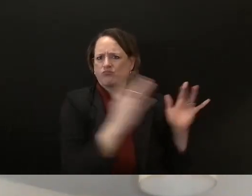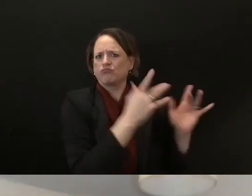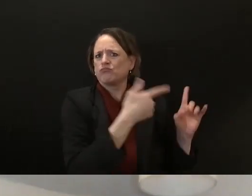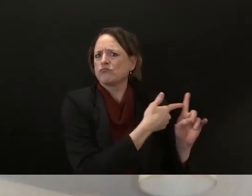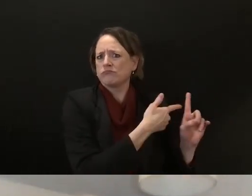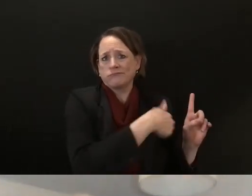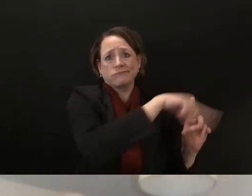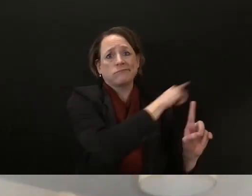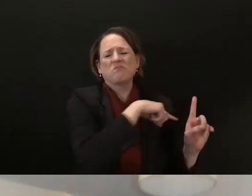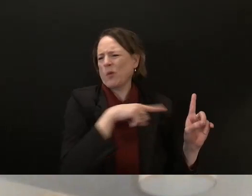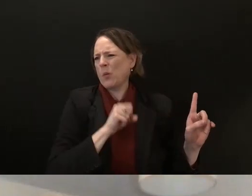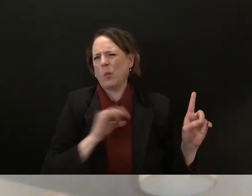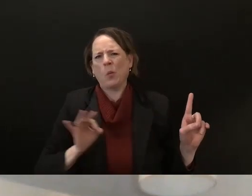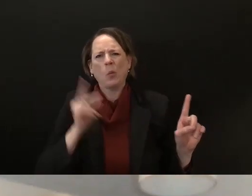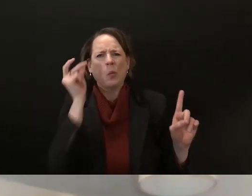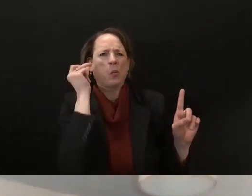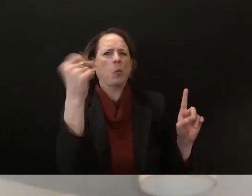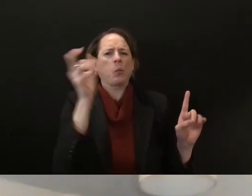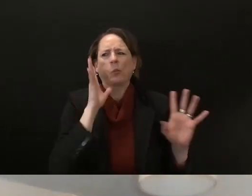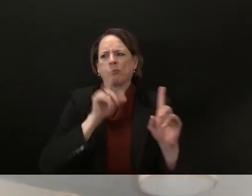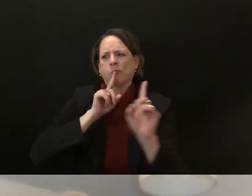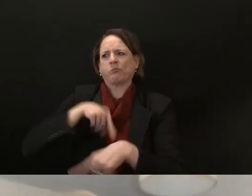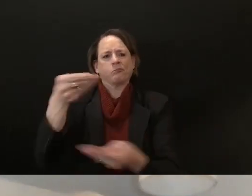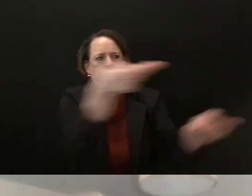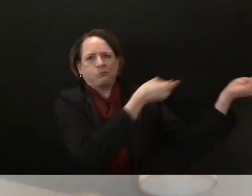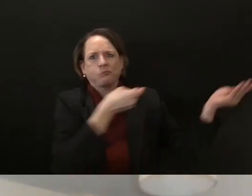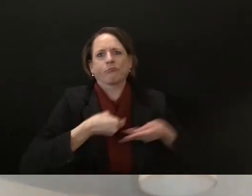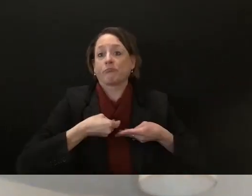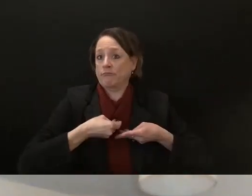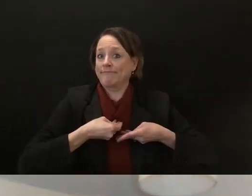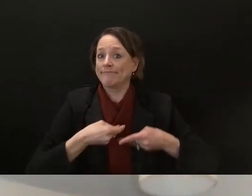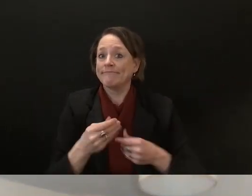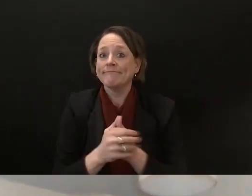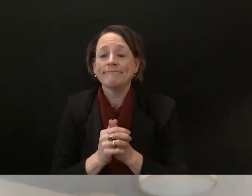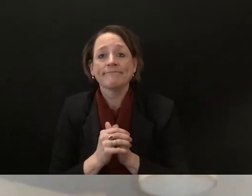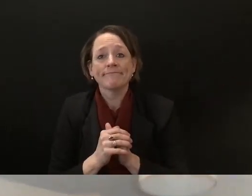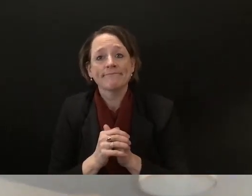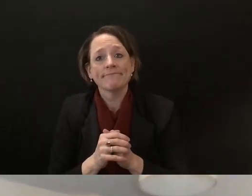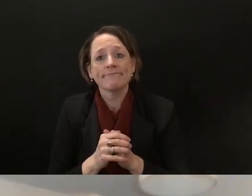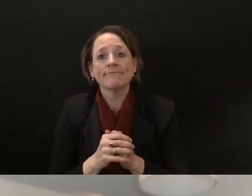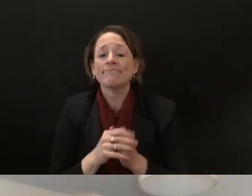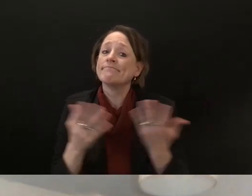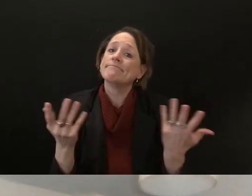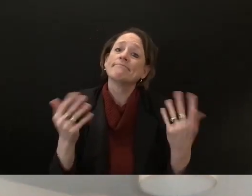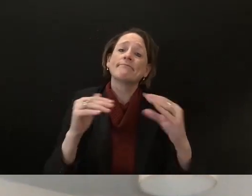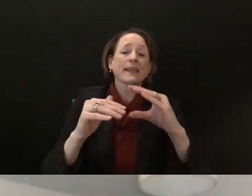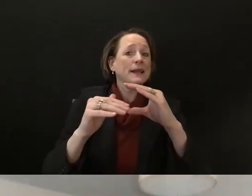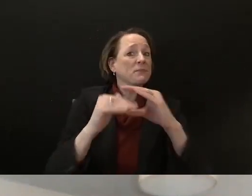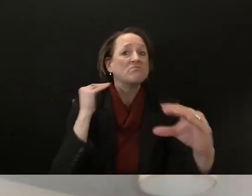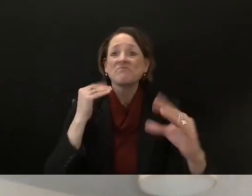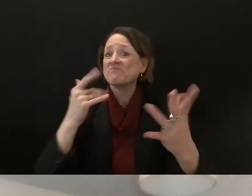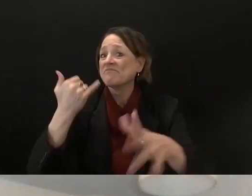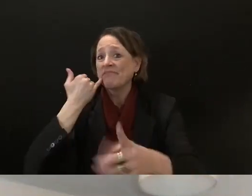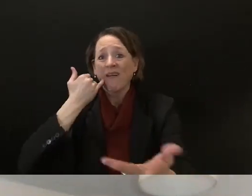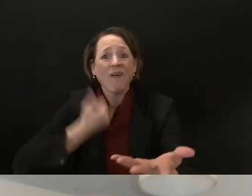of us all you got to do is either pick up the phone or open your computer and and you'll get us so you know hopefully